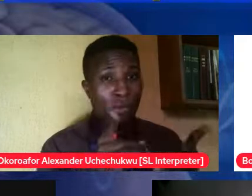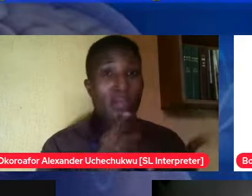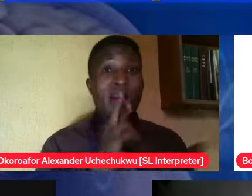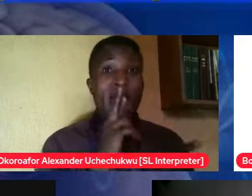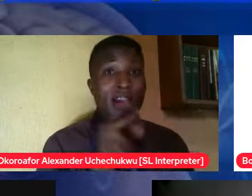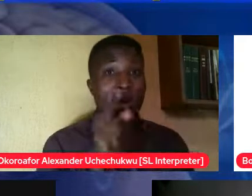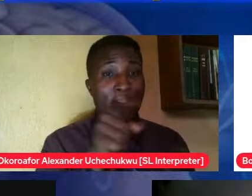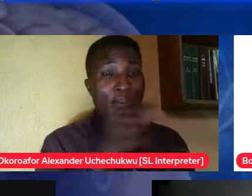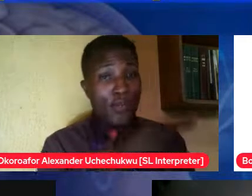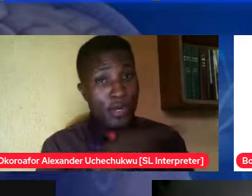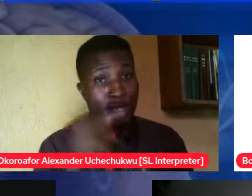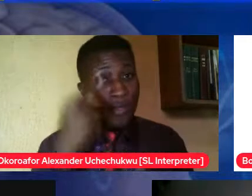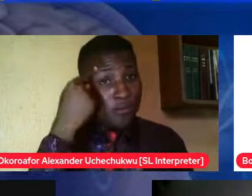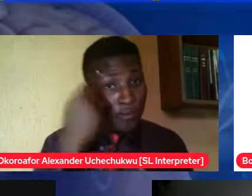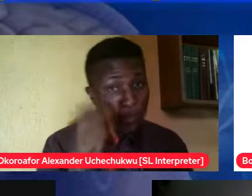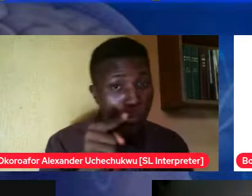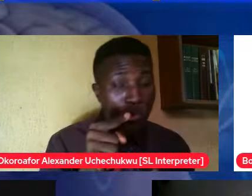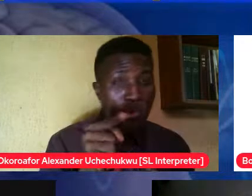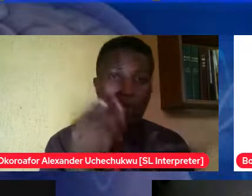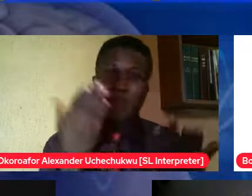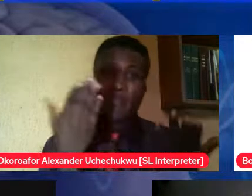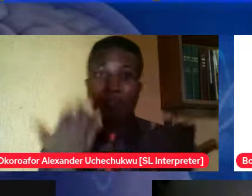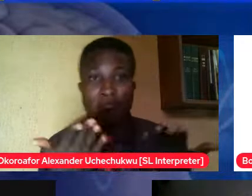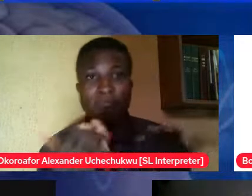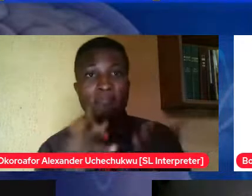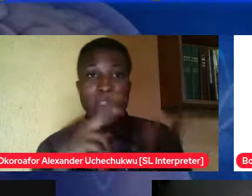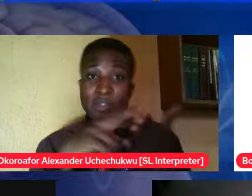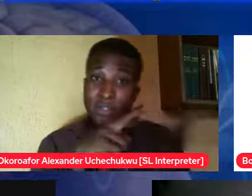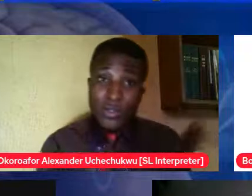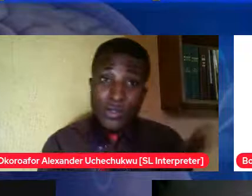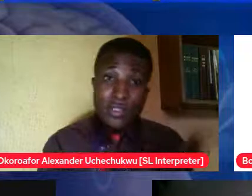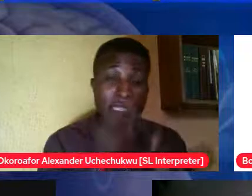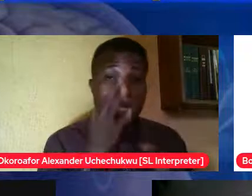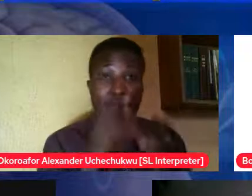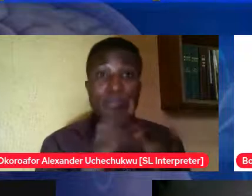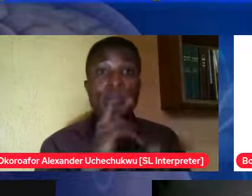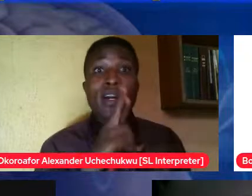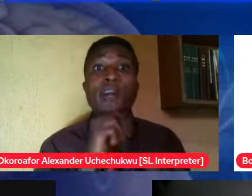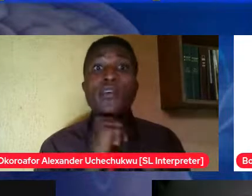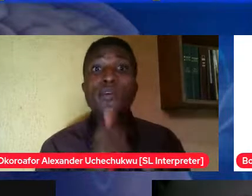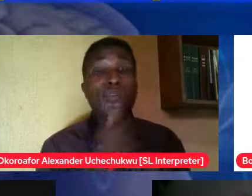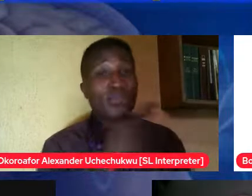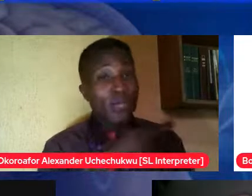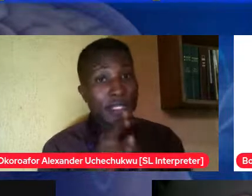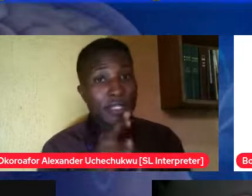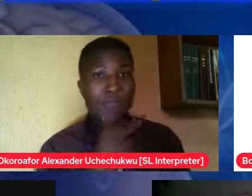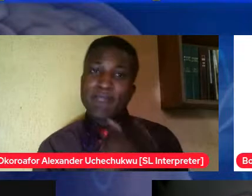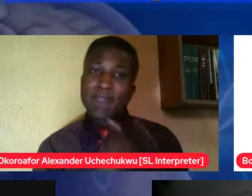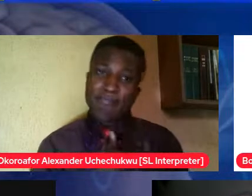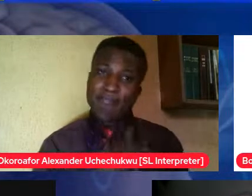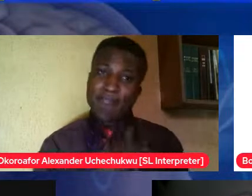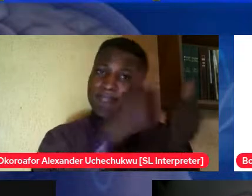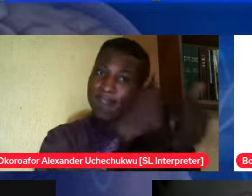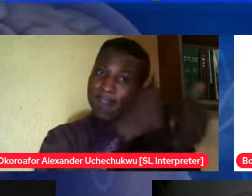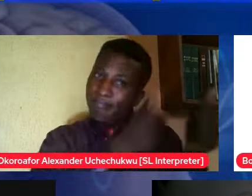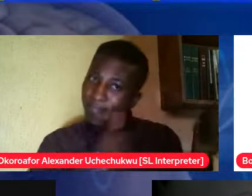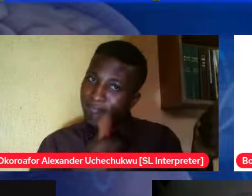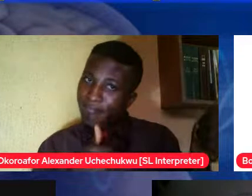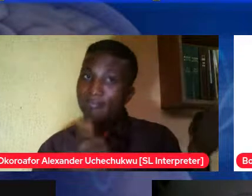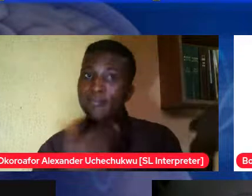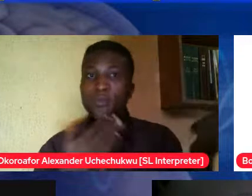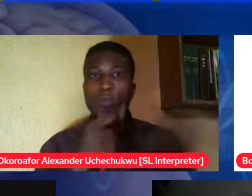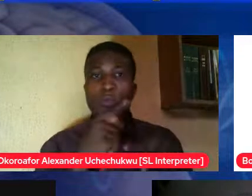ready for it then you can avoid it it's going to be a process well we begin to introduce find positive ways on